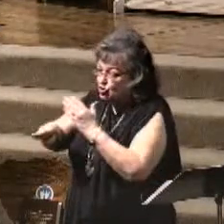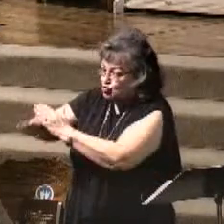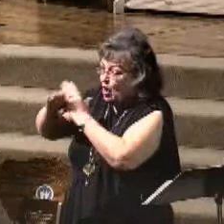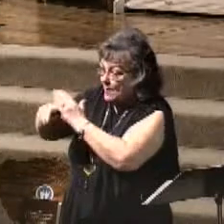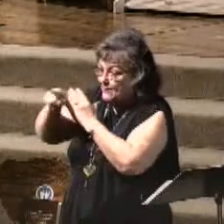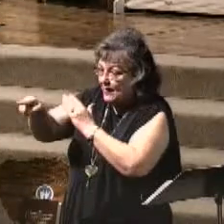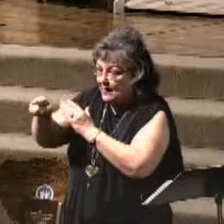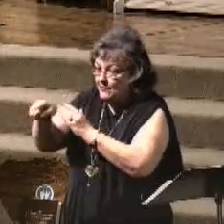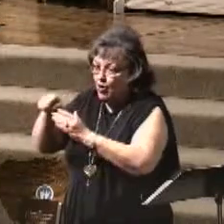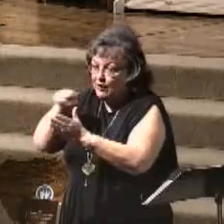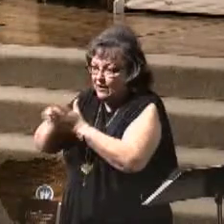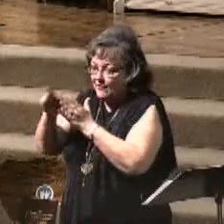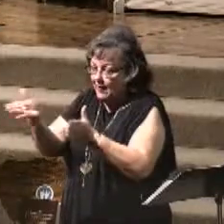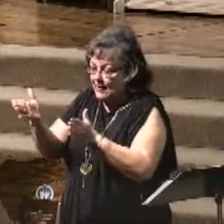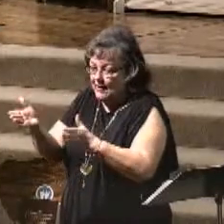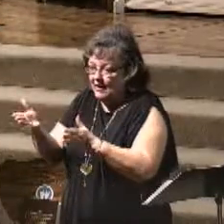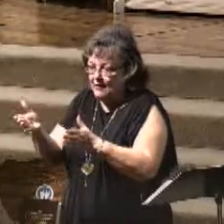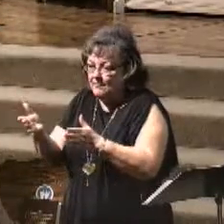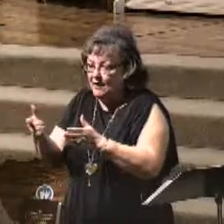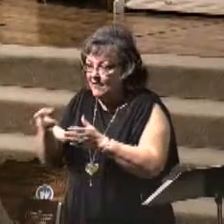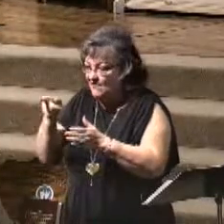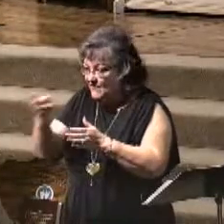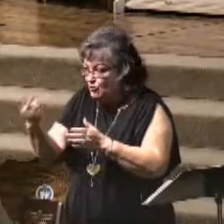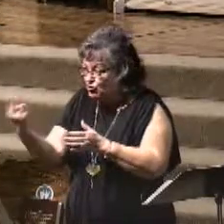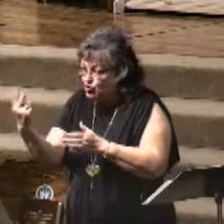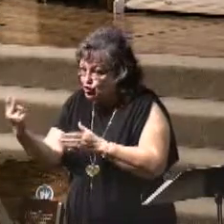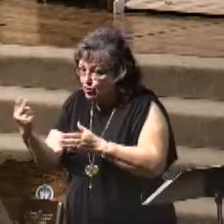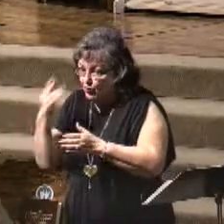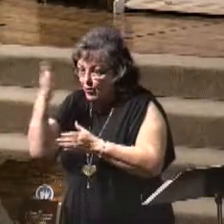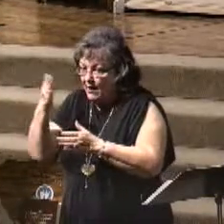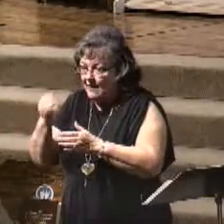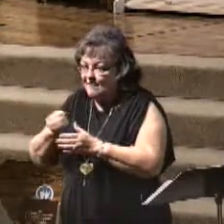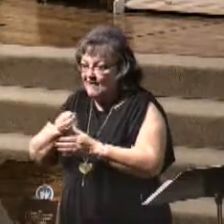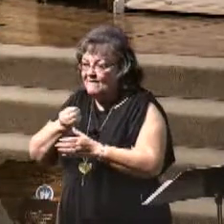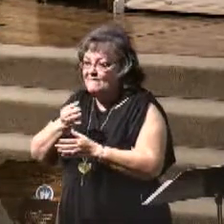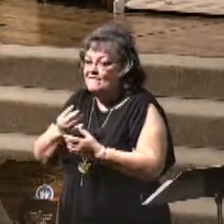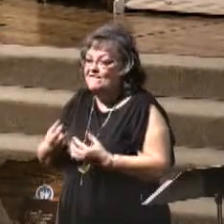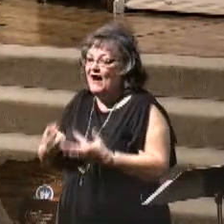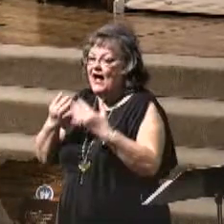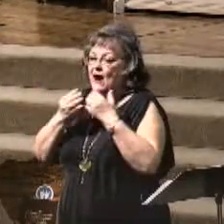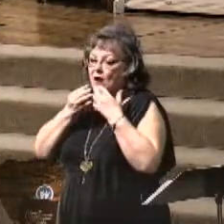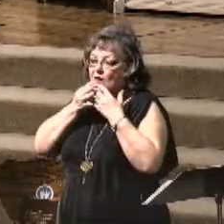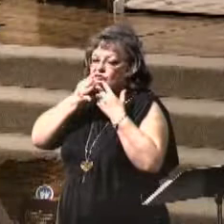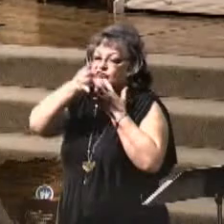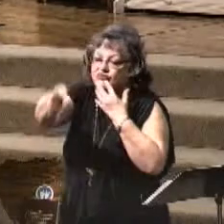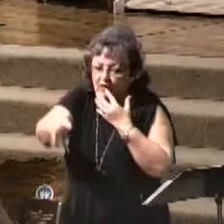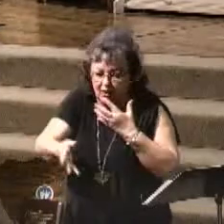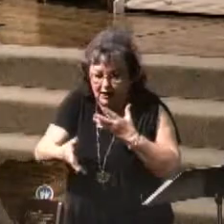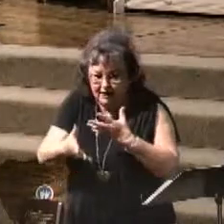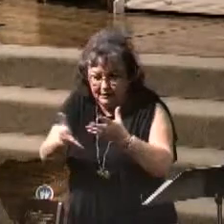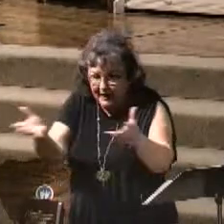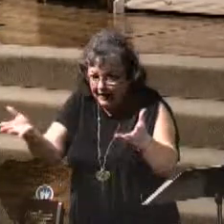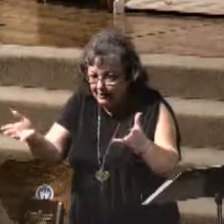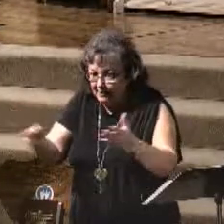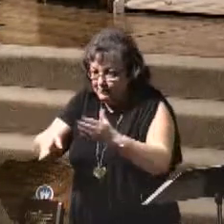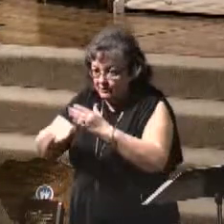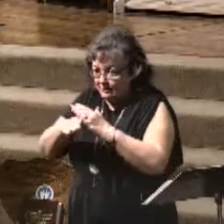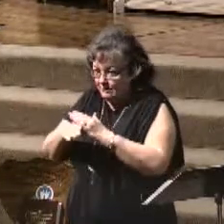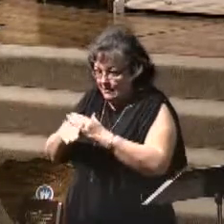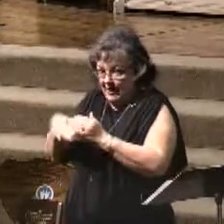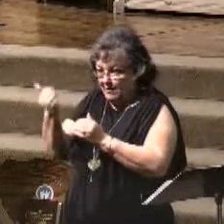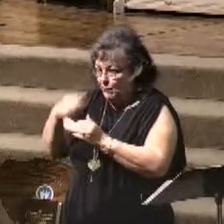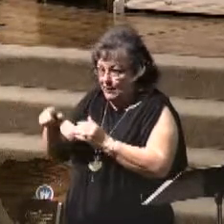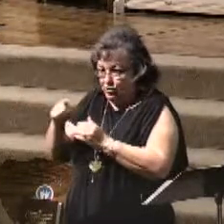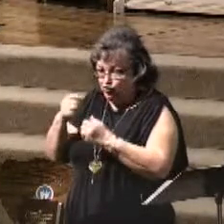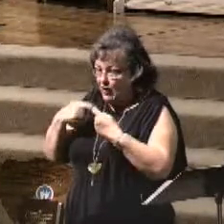from God and fire will come out of their mouth and consume them. They could pray and stop the rain from falling